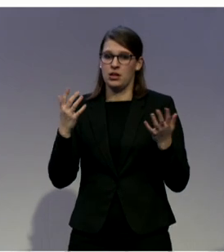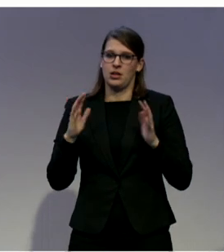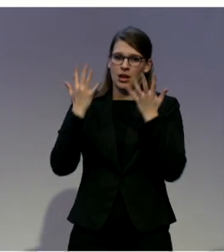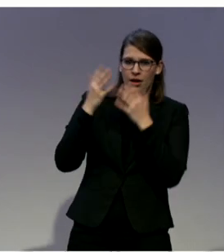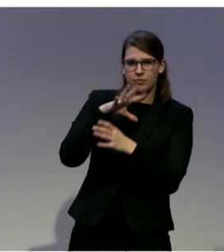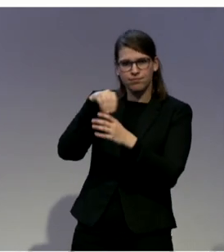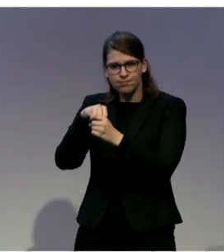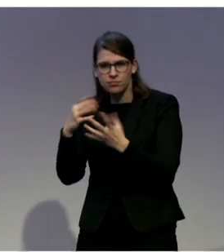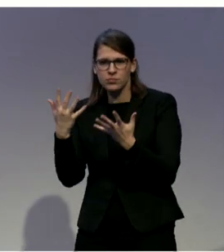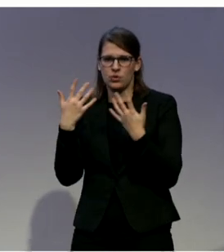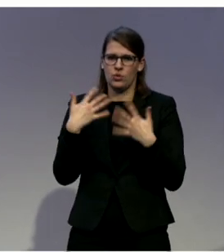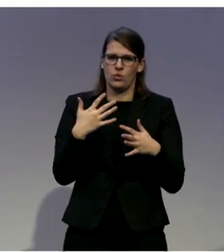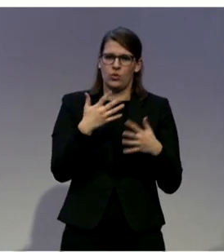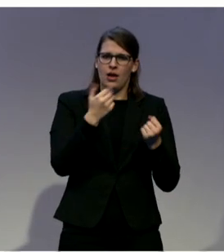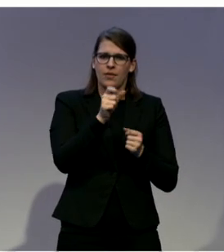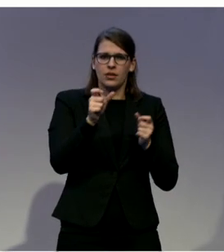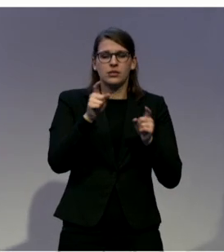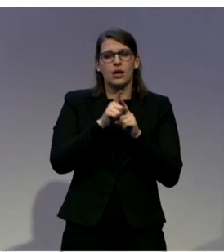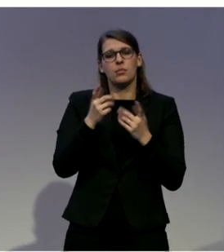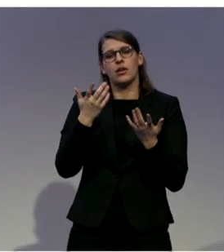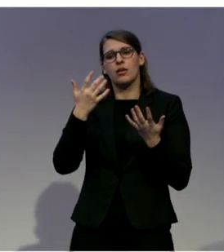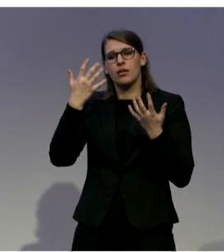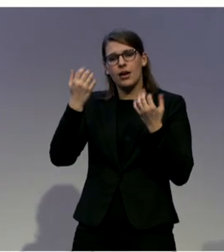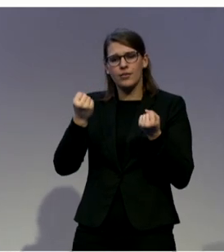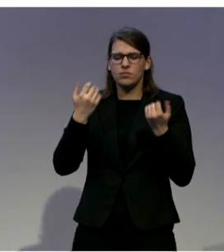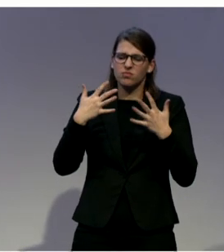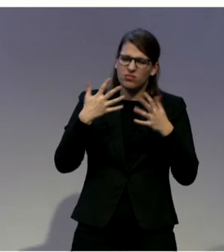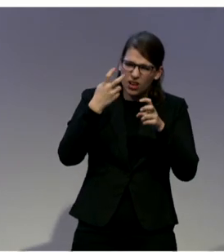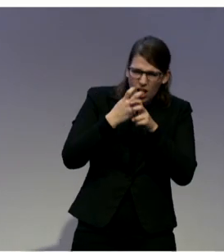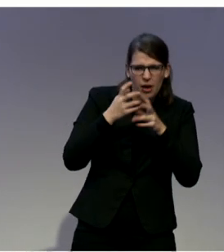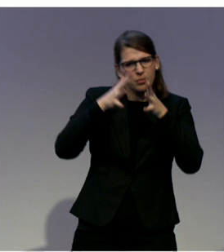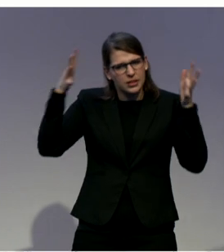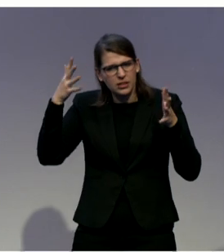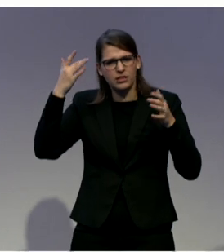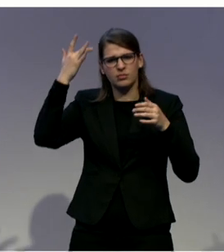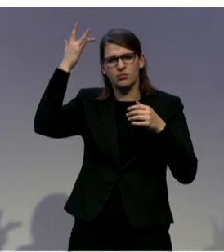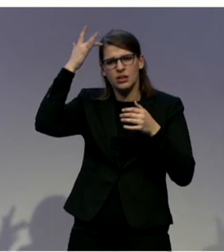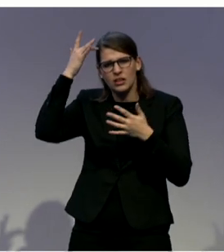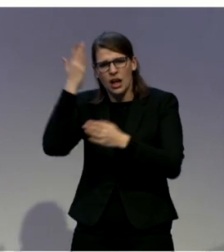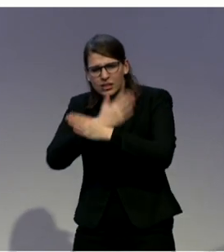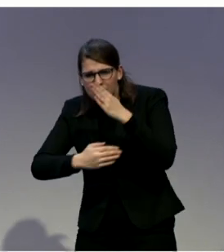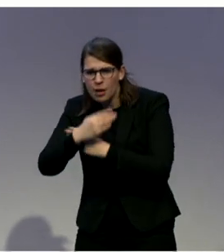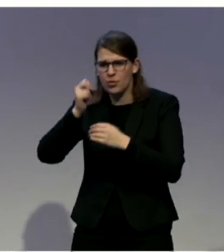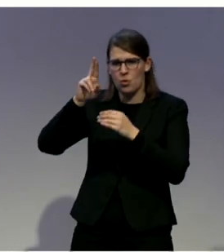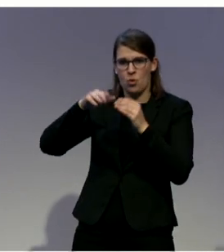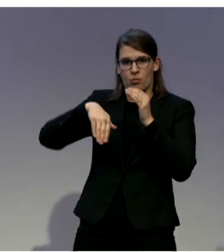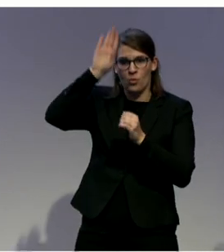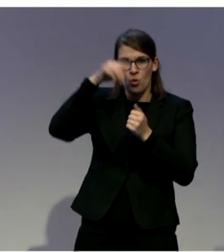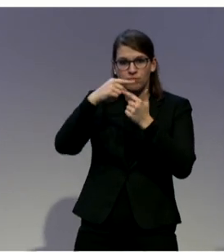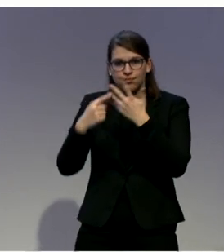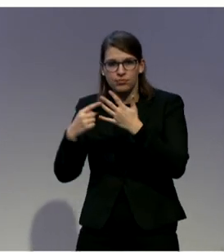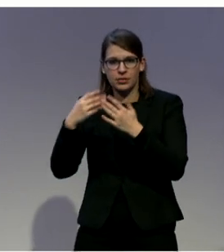People with severe intellectual disabilities and mental health